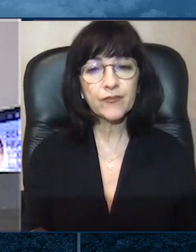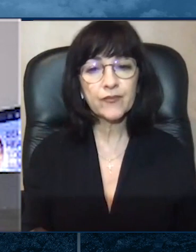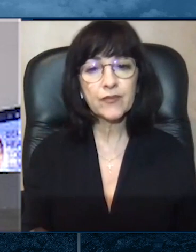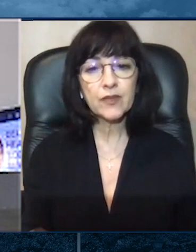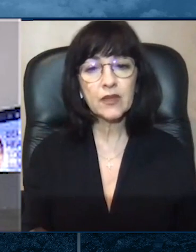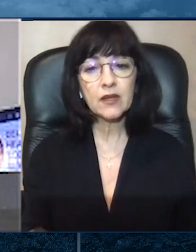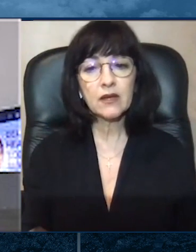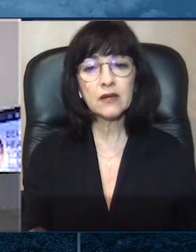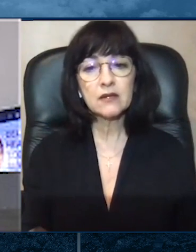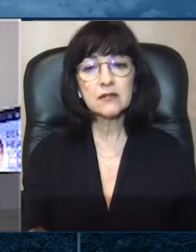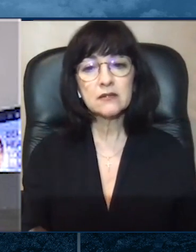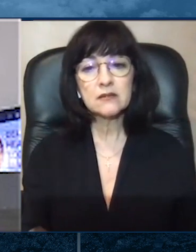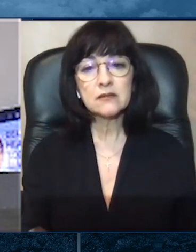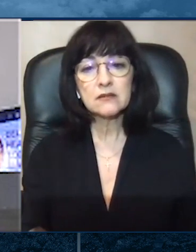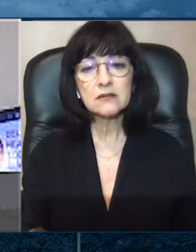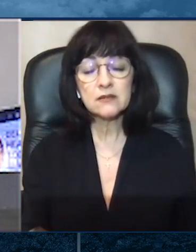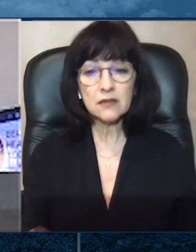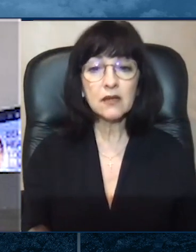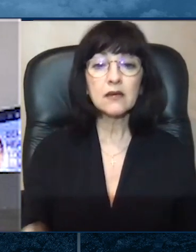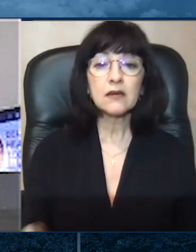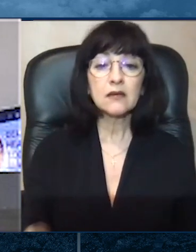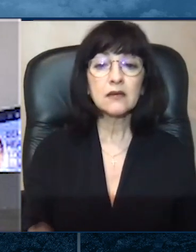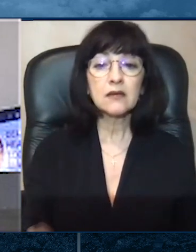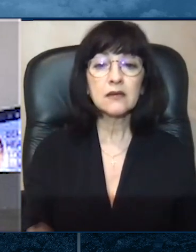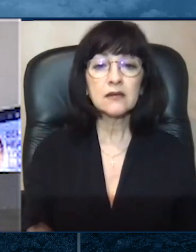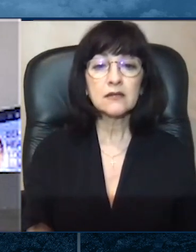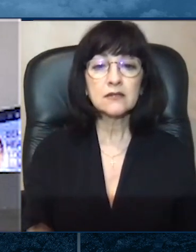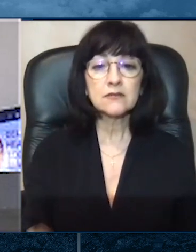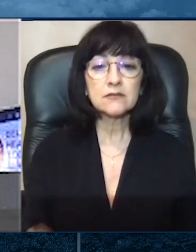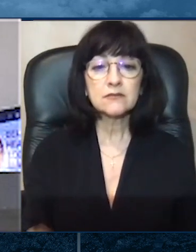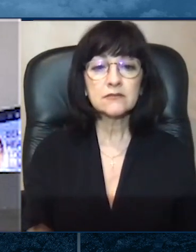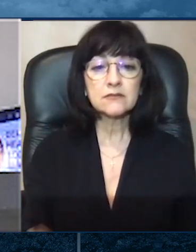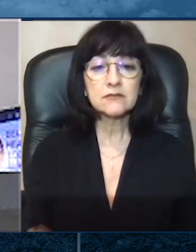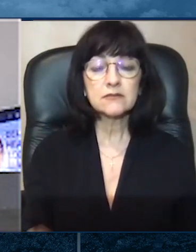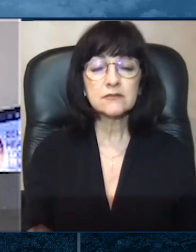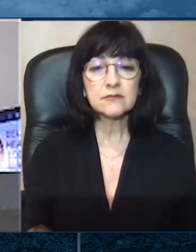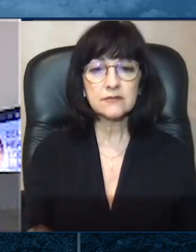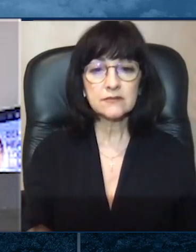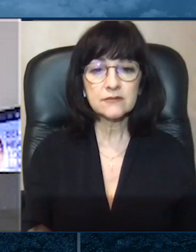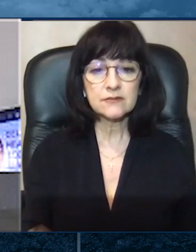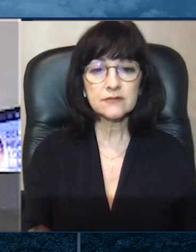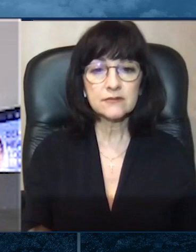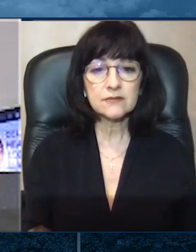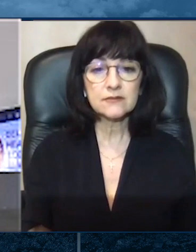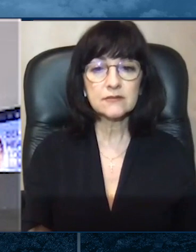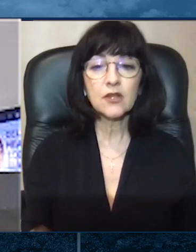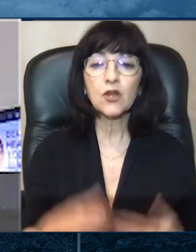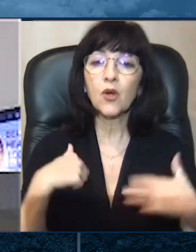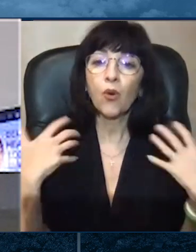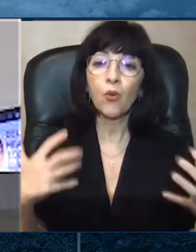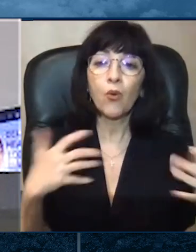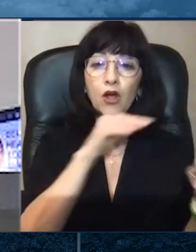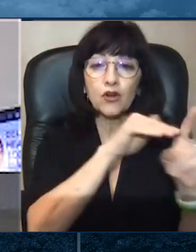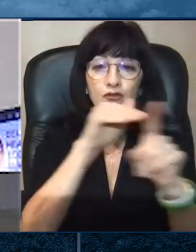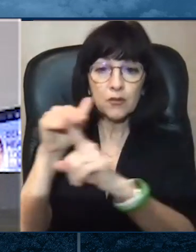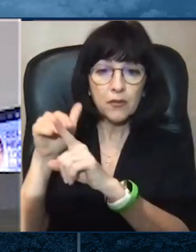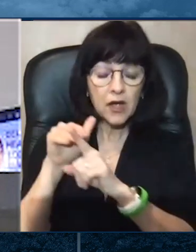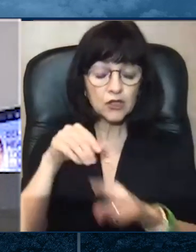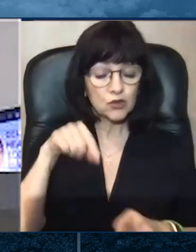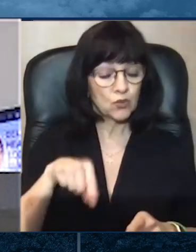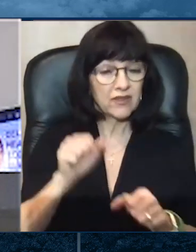causa del virus es muy contagiosa. Y cualquier persona que está